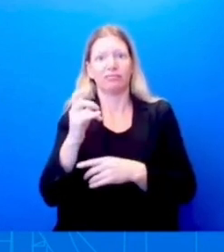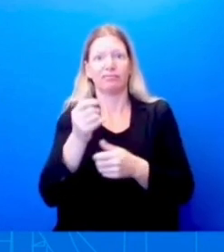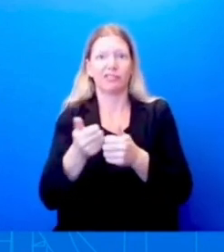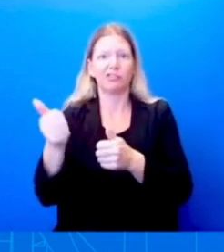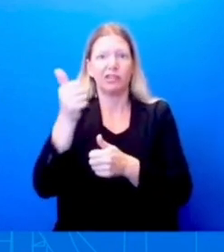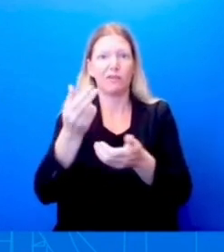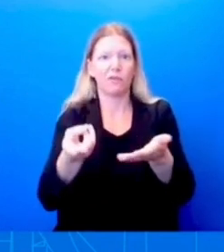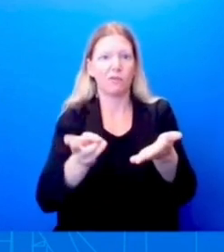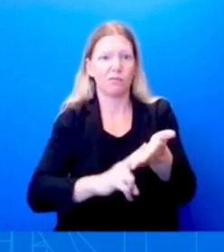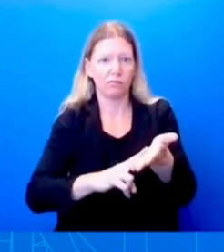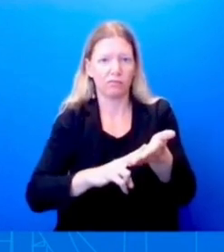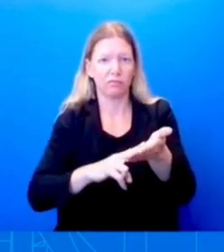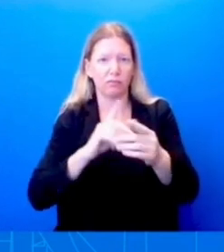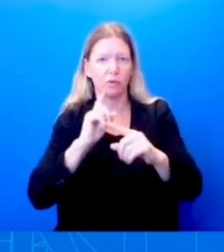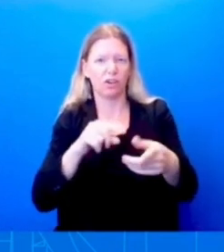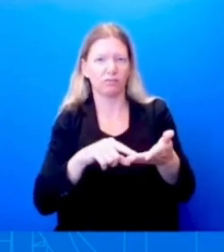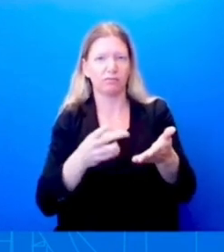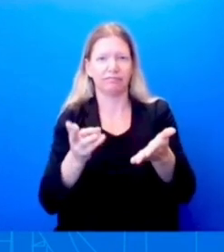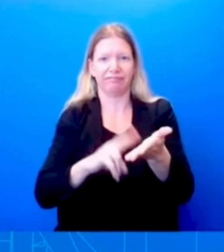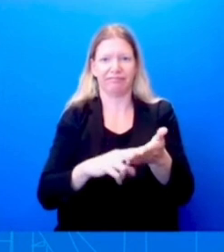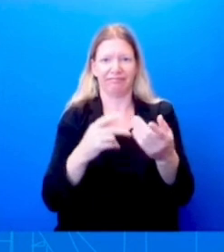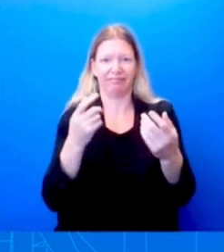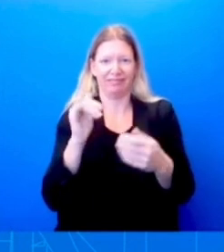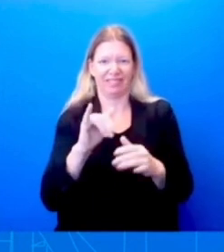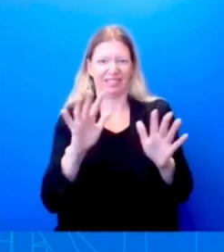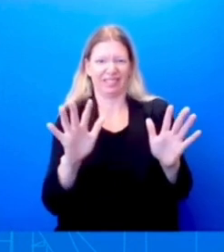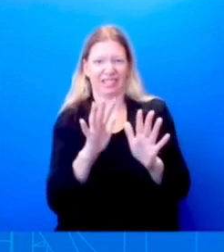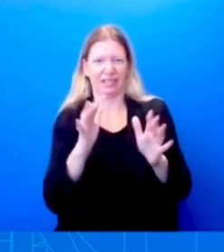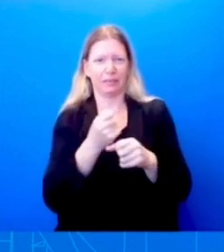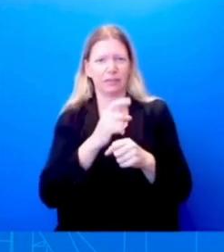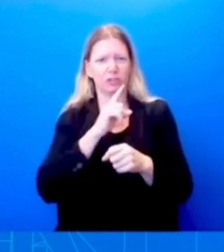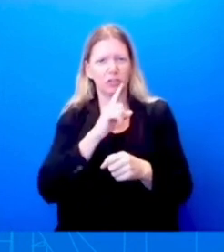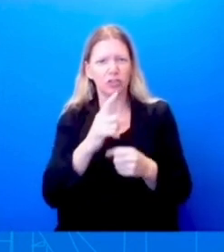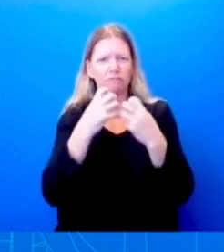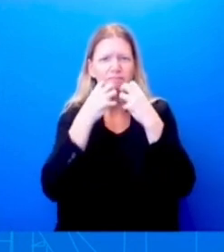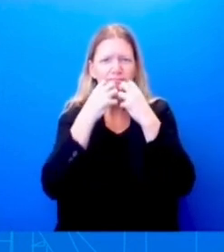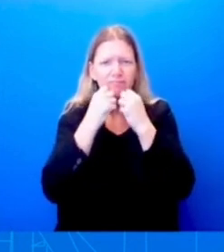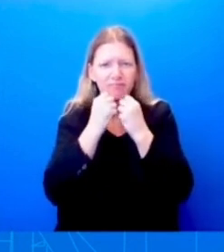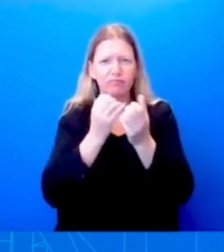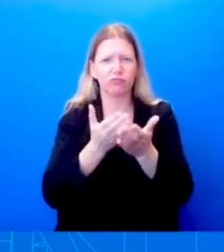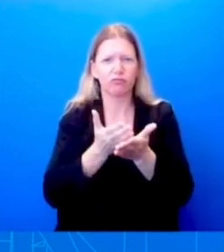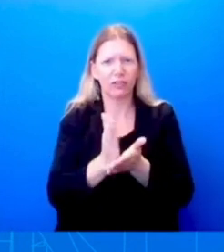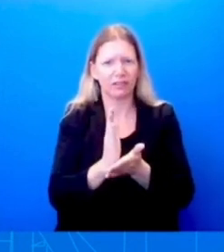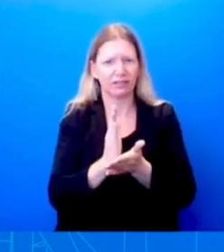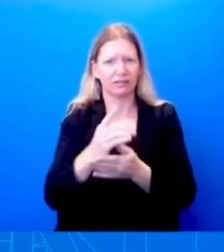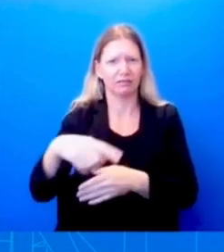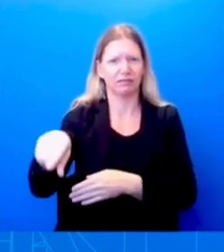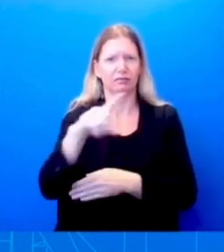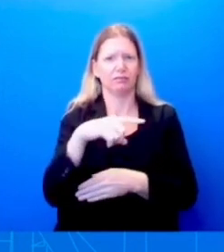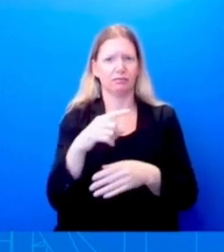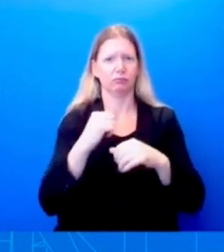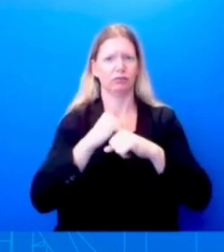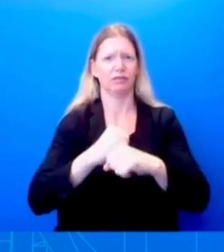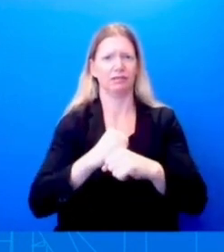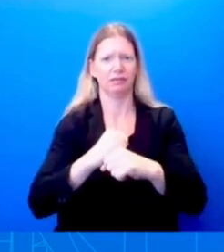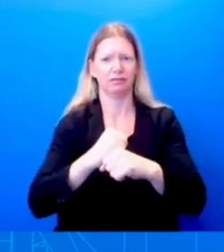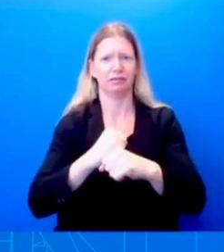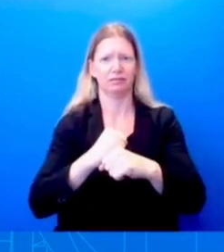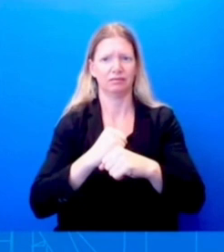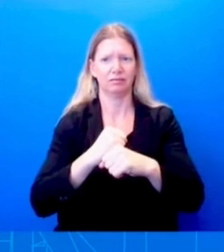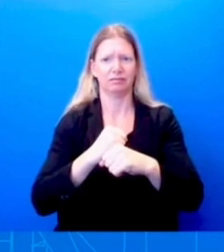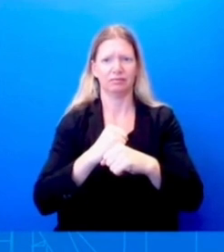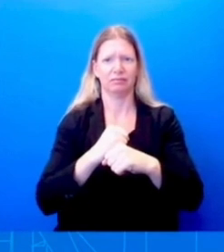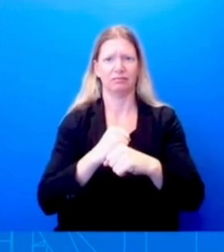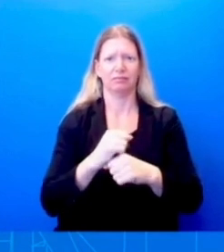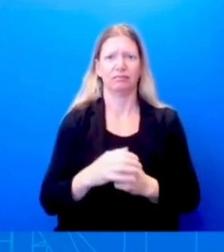sacrosanct in everything this administration does. Obviously, there's a full investigation going on in Jacksonville right now. We're going to let law enforcement